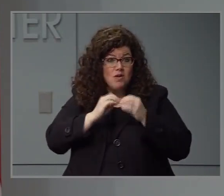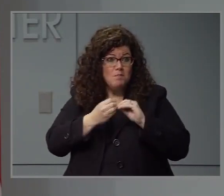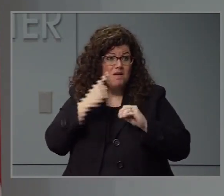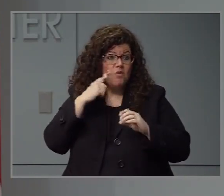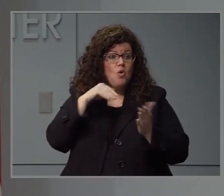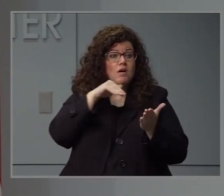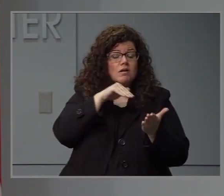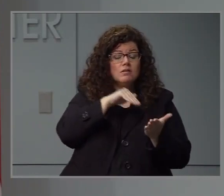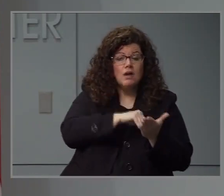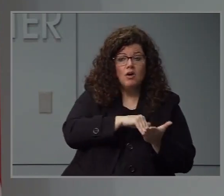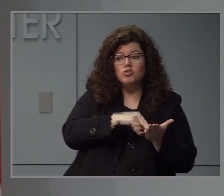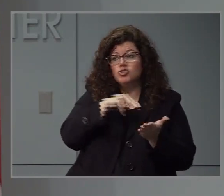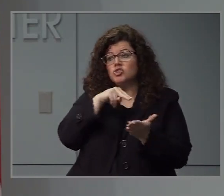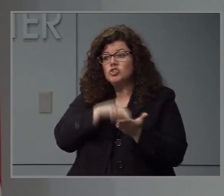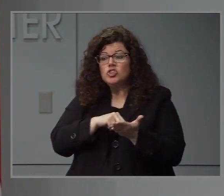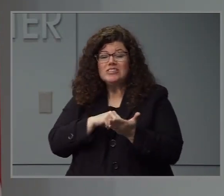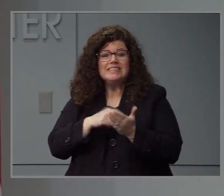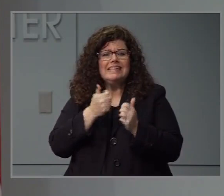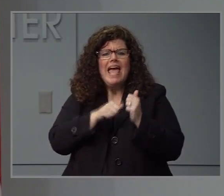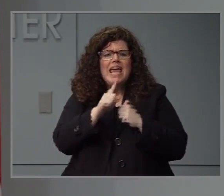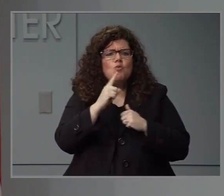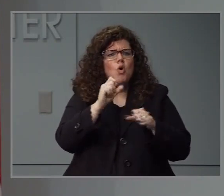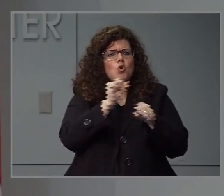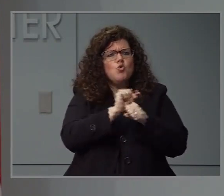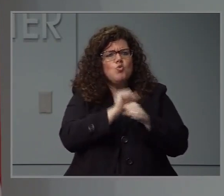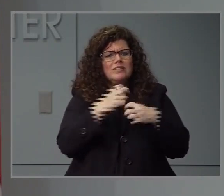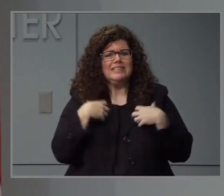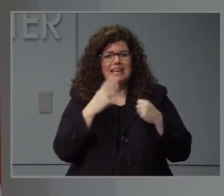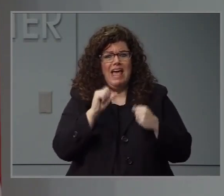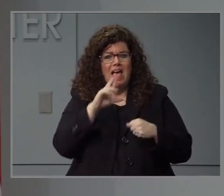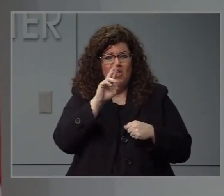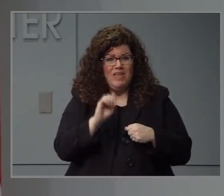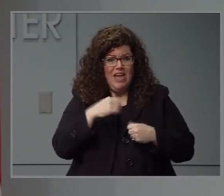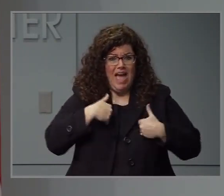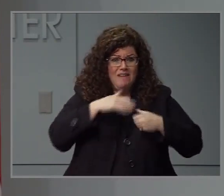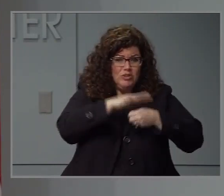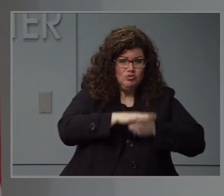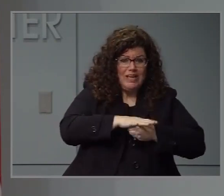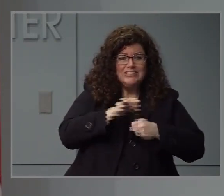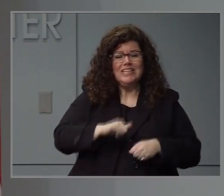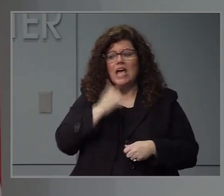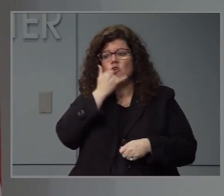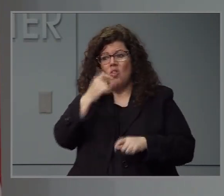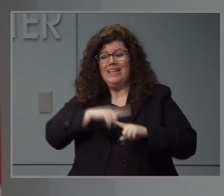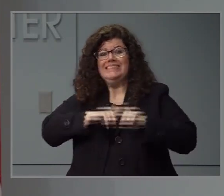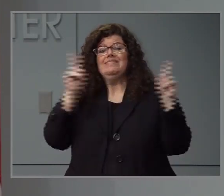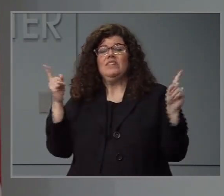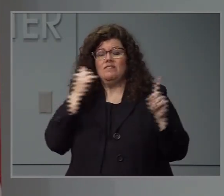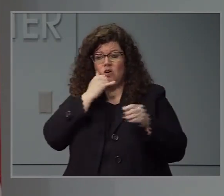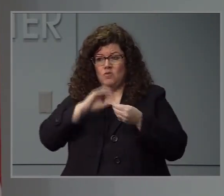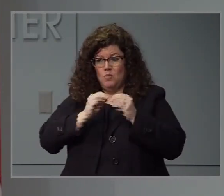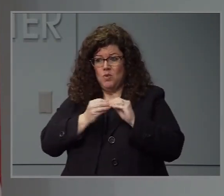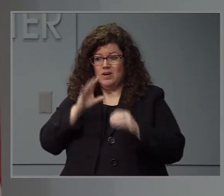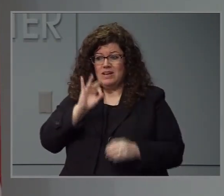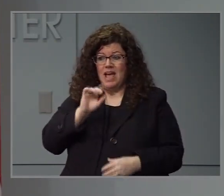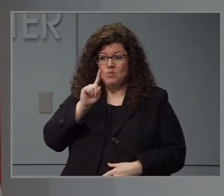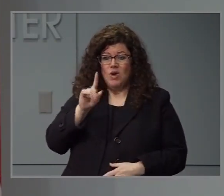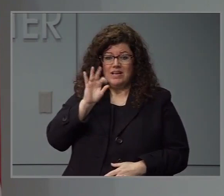available for our healthcare workers experiencing stress. Call 919-226